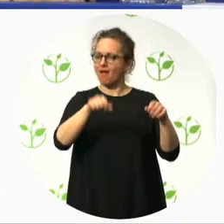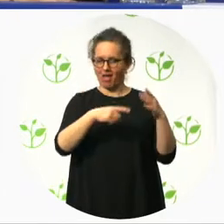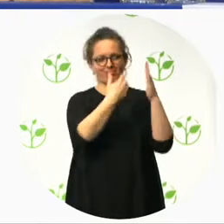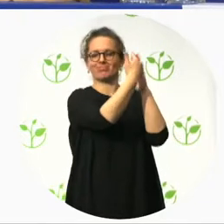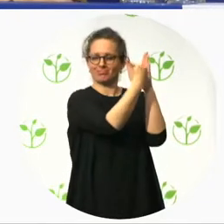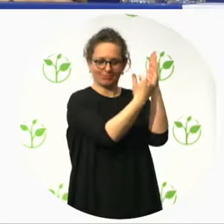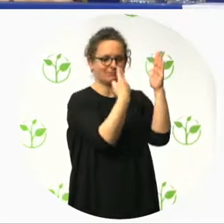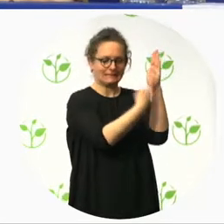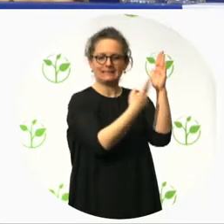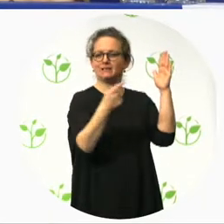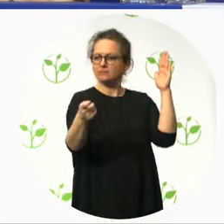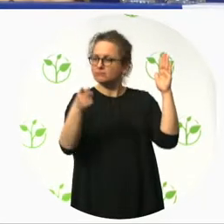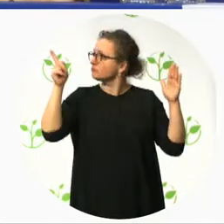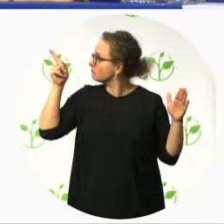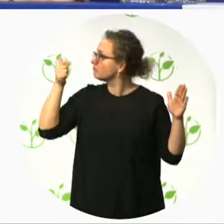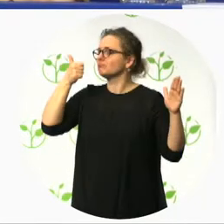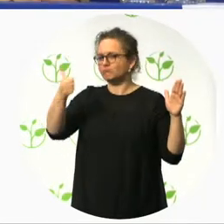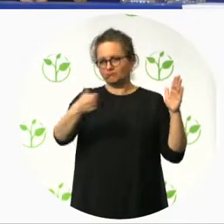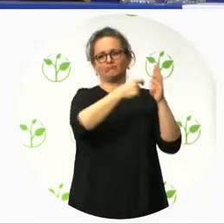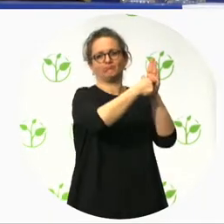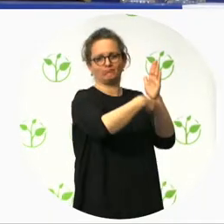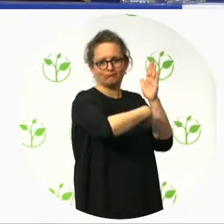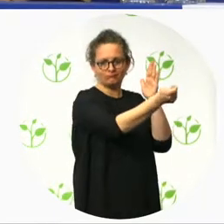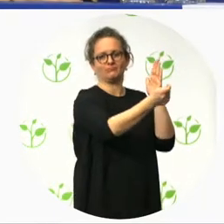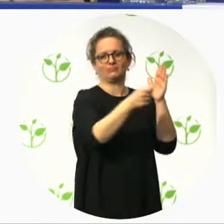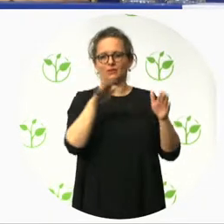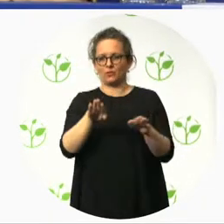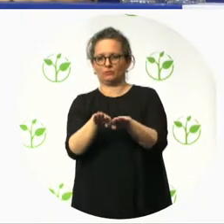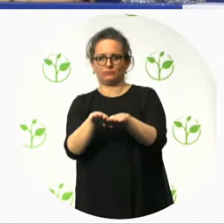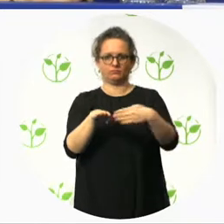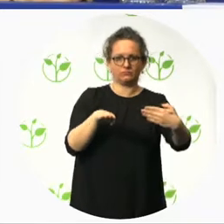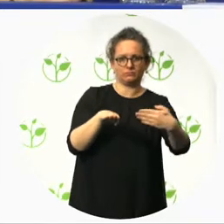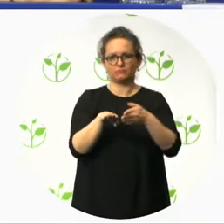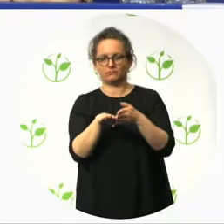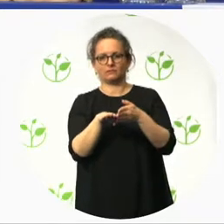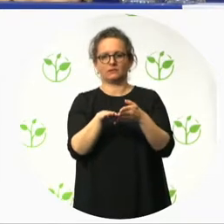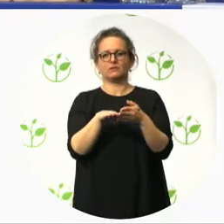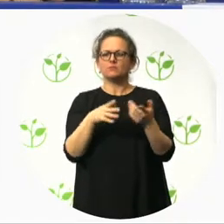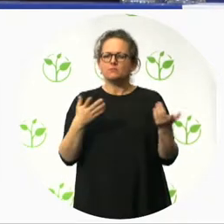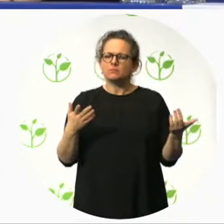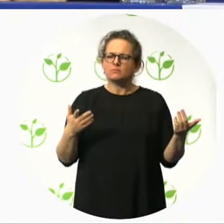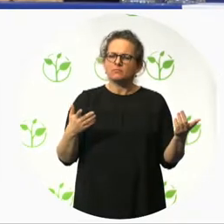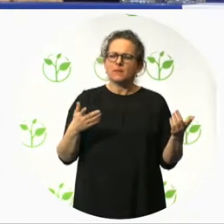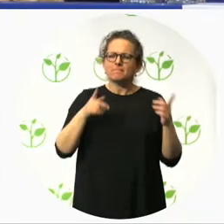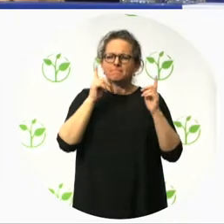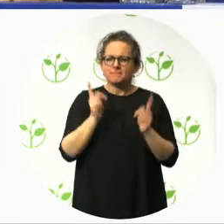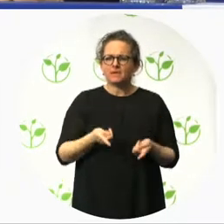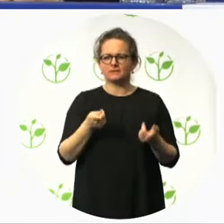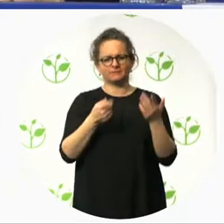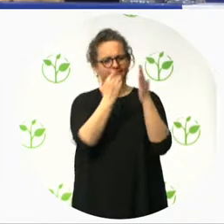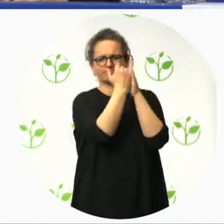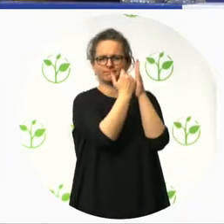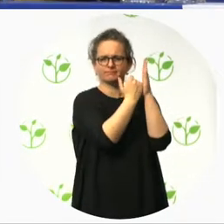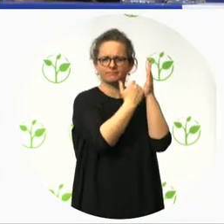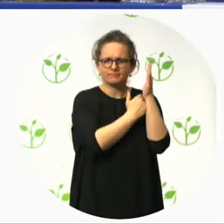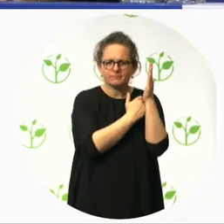example, the survey requires all information about the parking lots. And at the